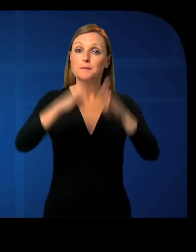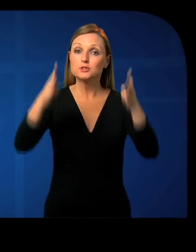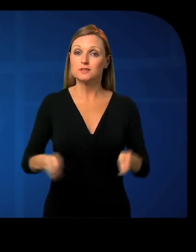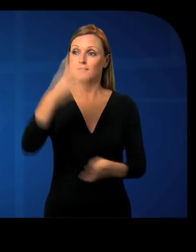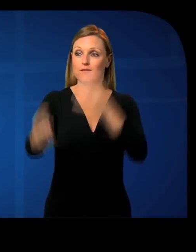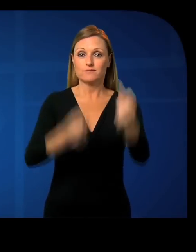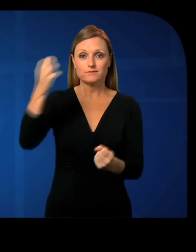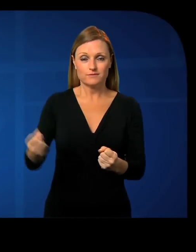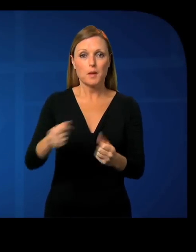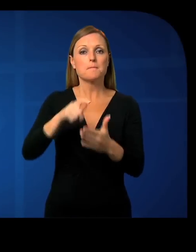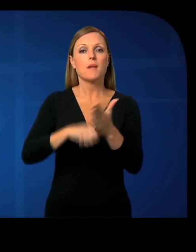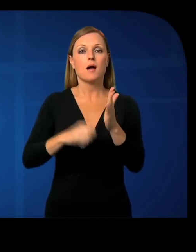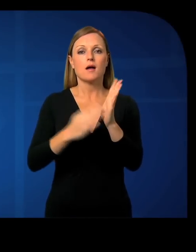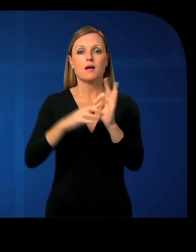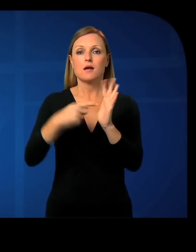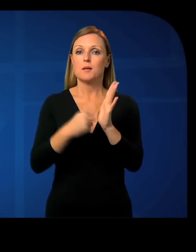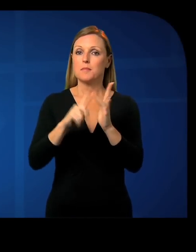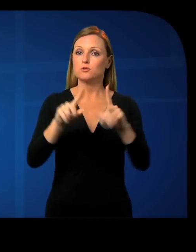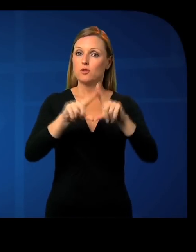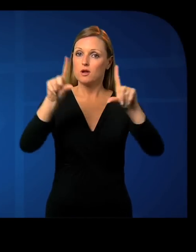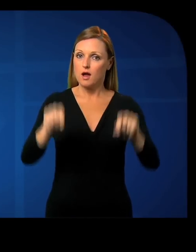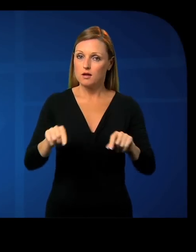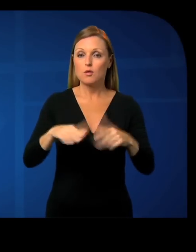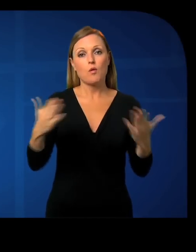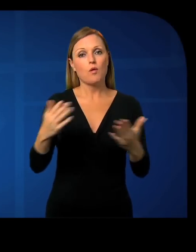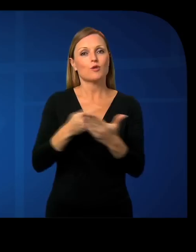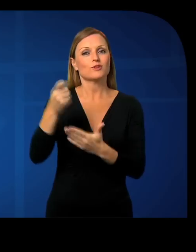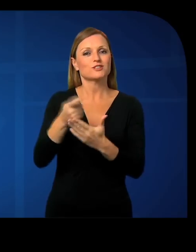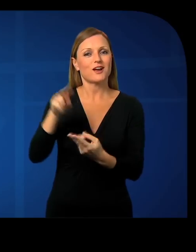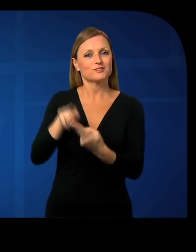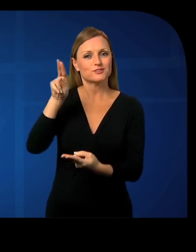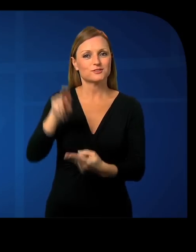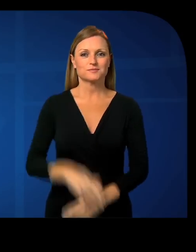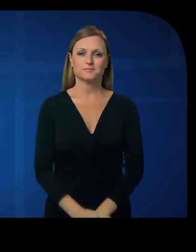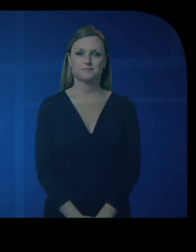Recharging a MetroCard using a machine at Adelaide Railway Station.